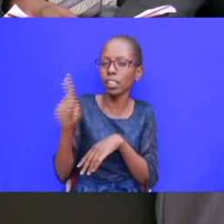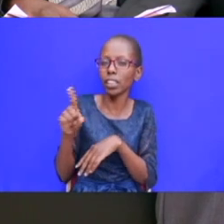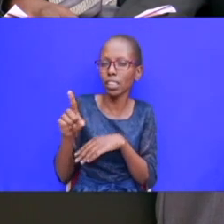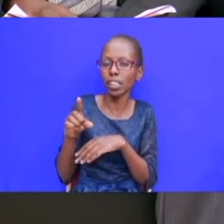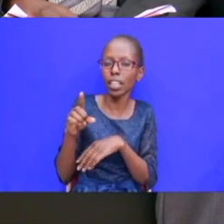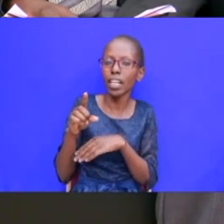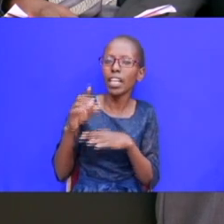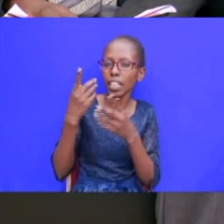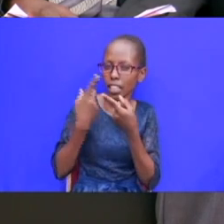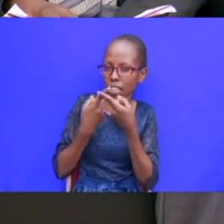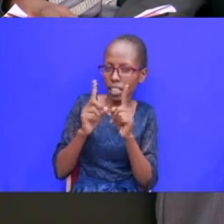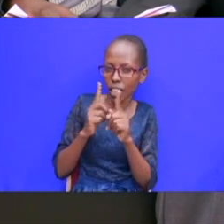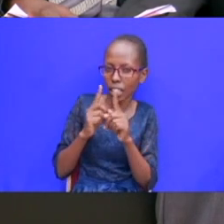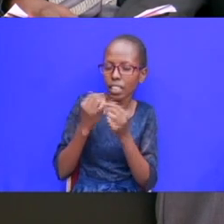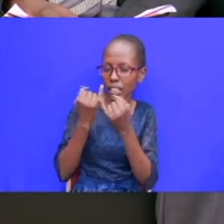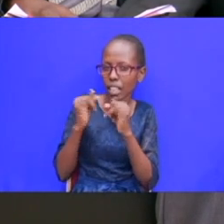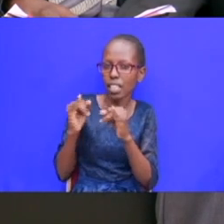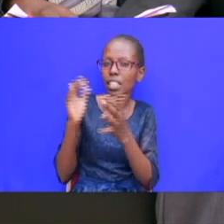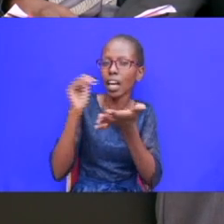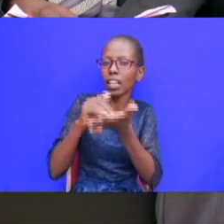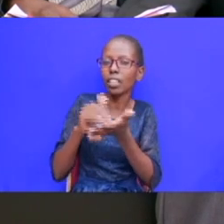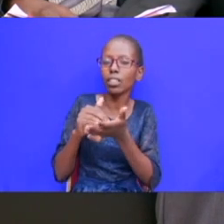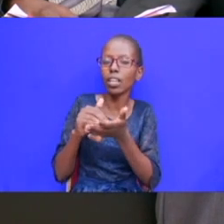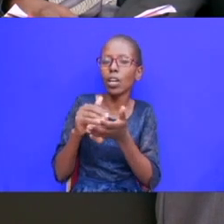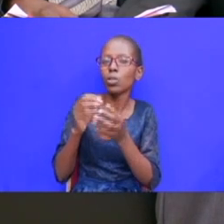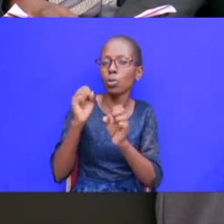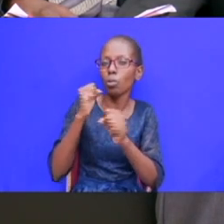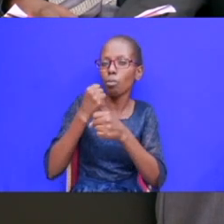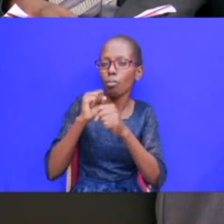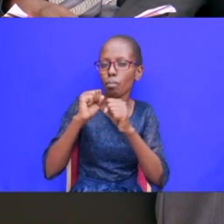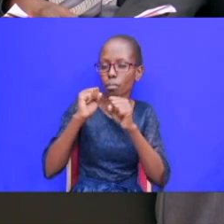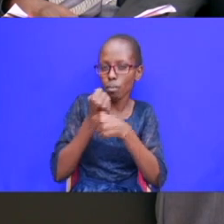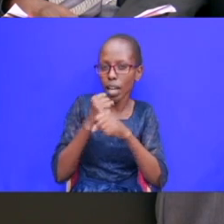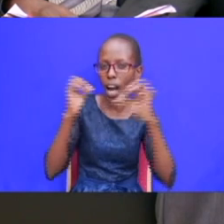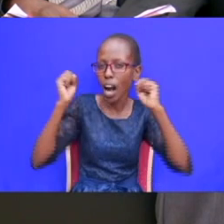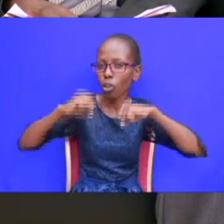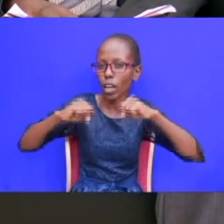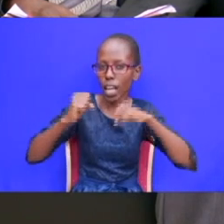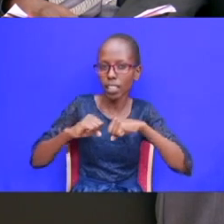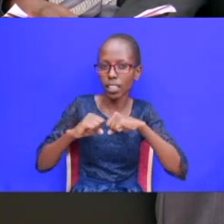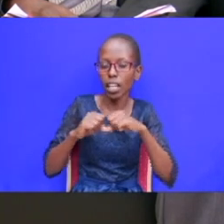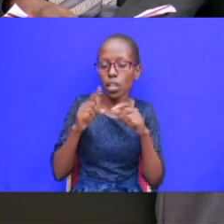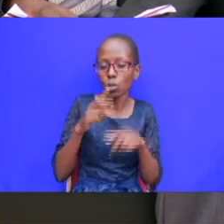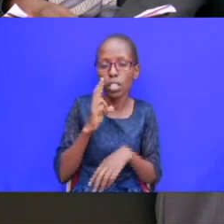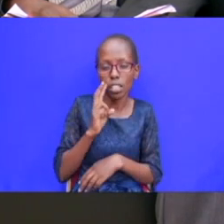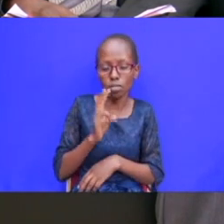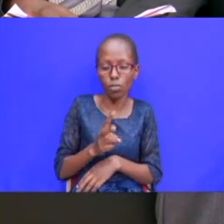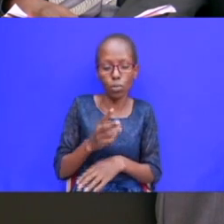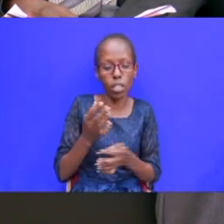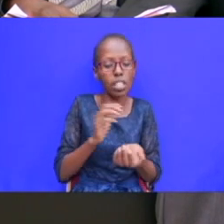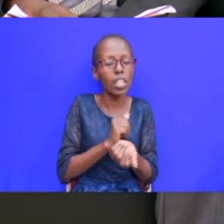um he tries to make a covenant with leban so that he can go to move to the next phase of life so this in my view is like a